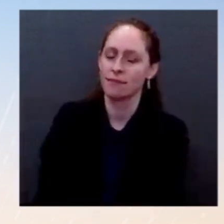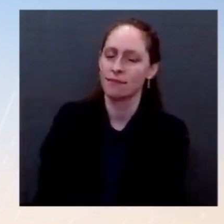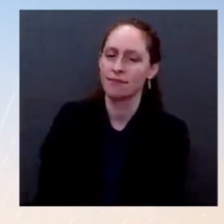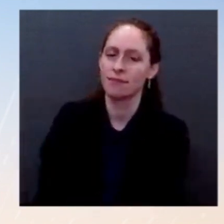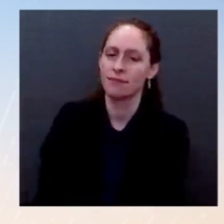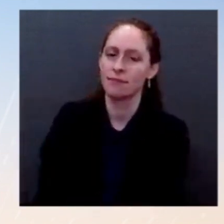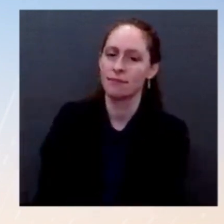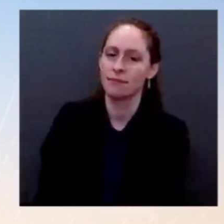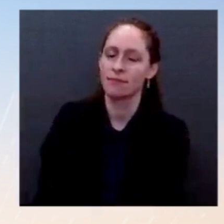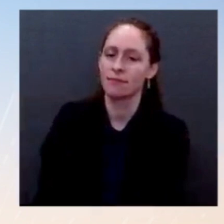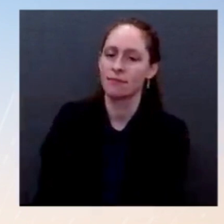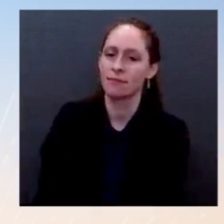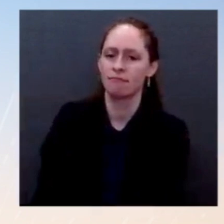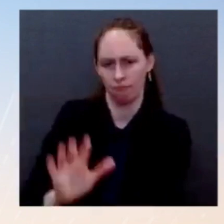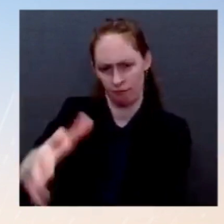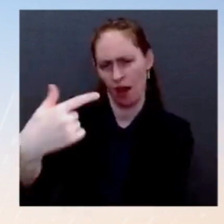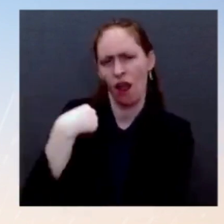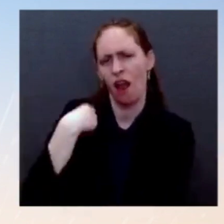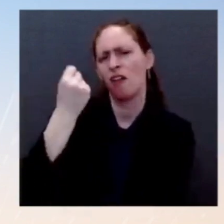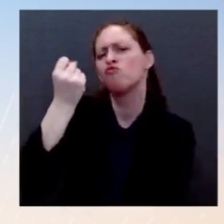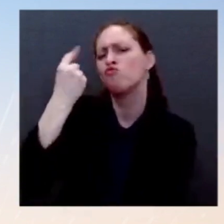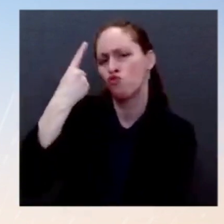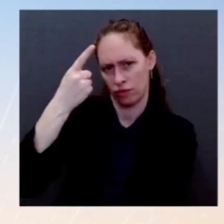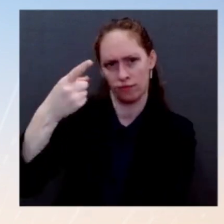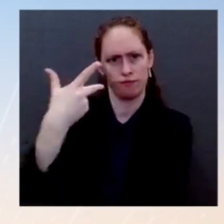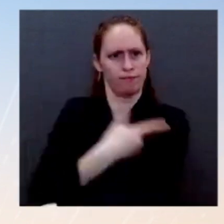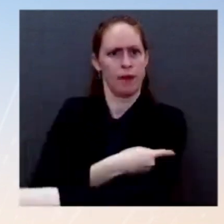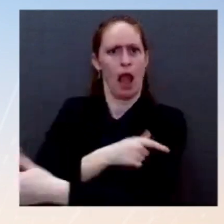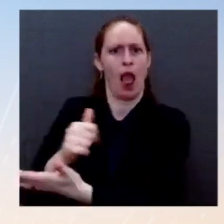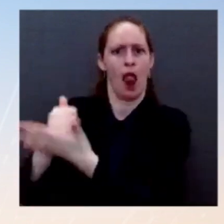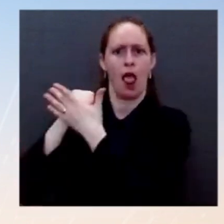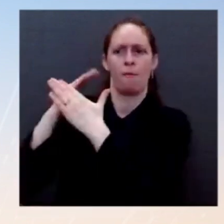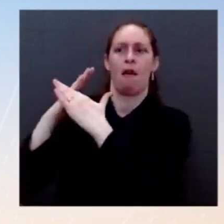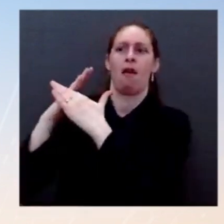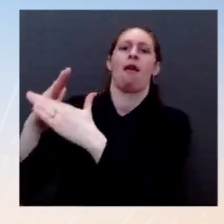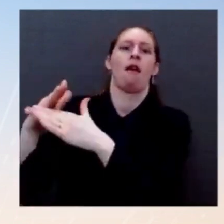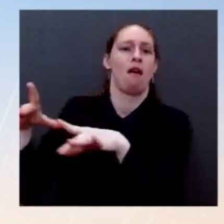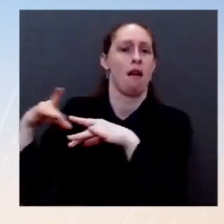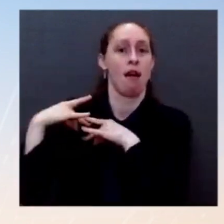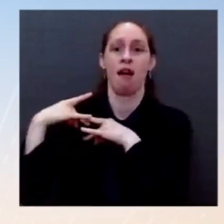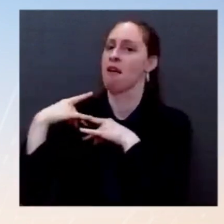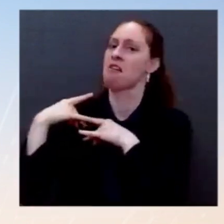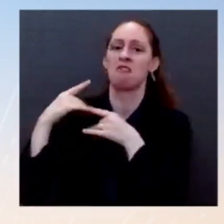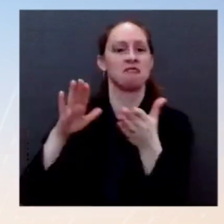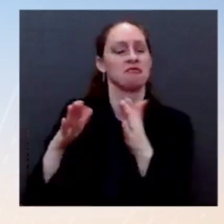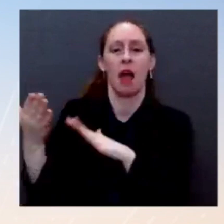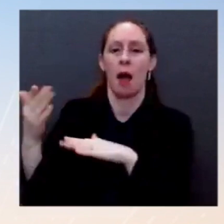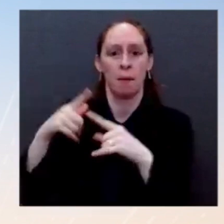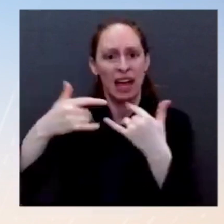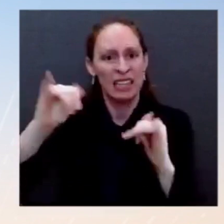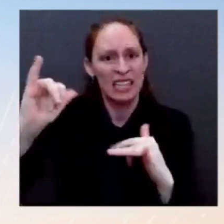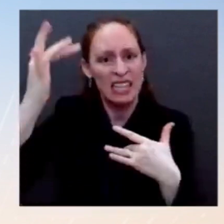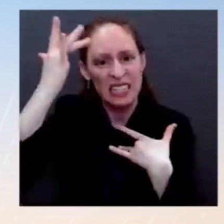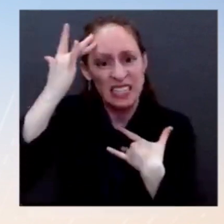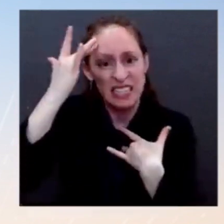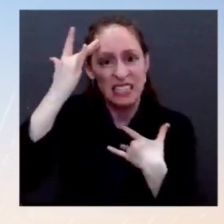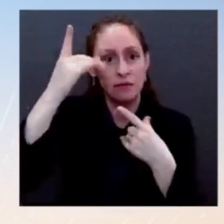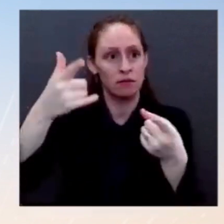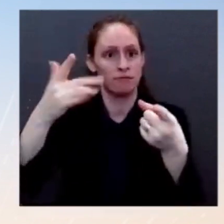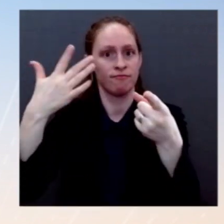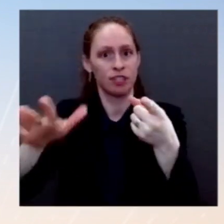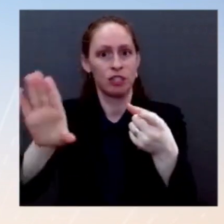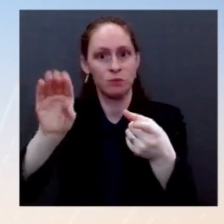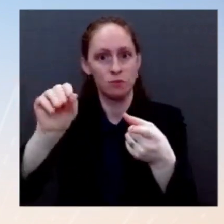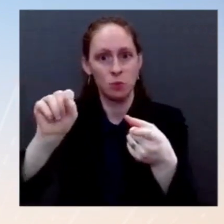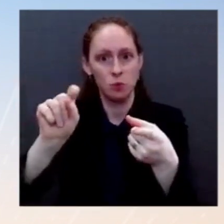got COVID. You're triple vaxxed, still got COVID. Why is the president still referring to this as a pandemic of the unvaccinated?